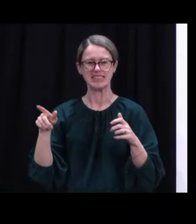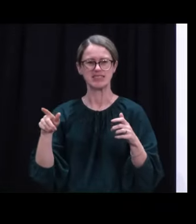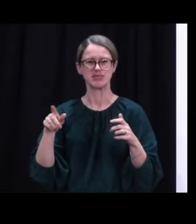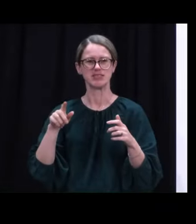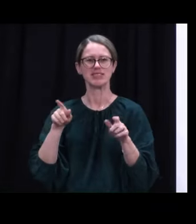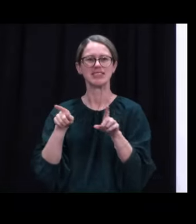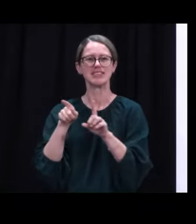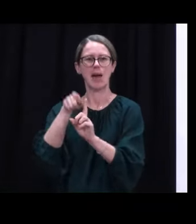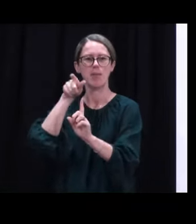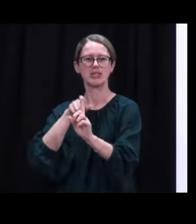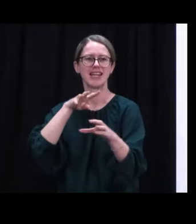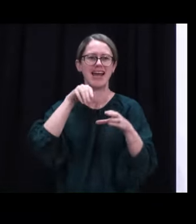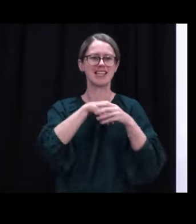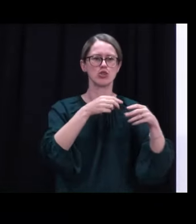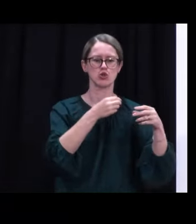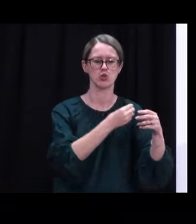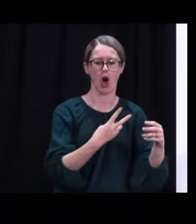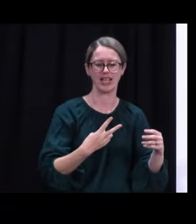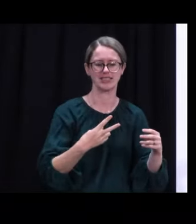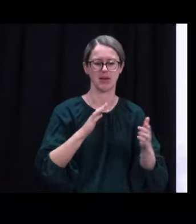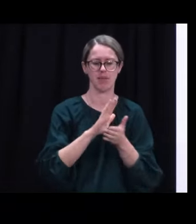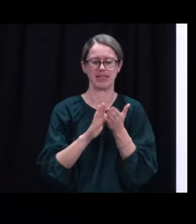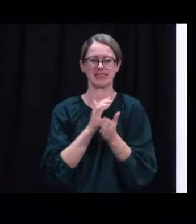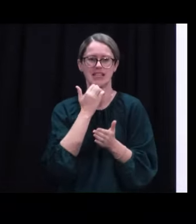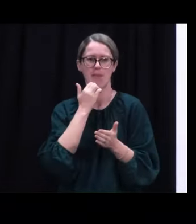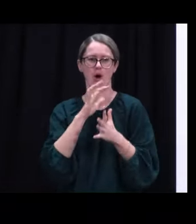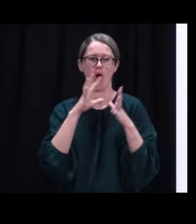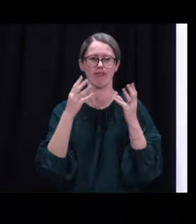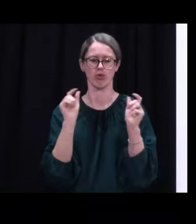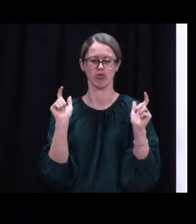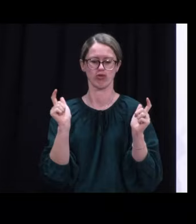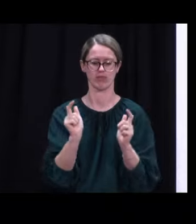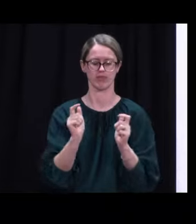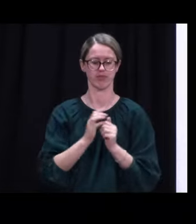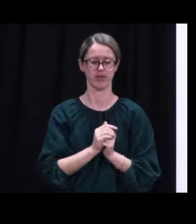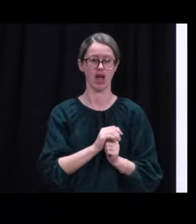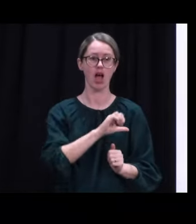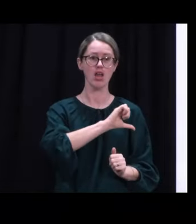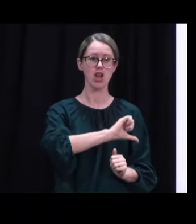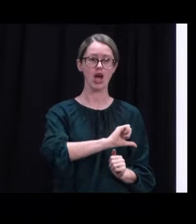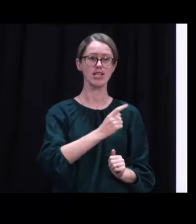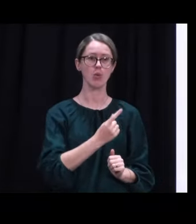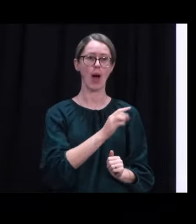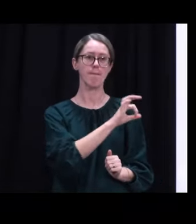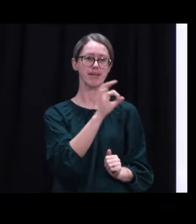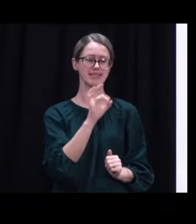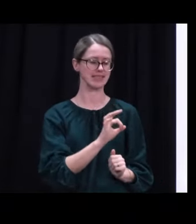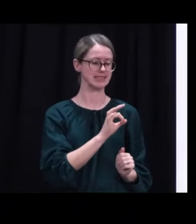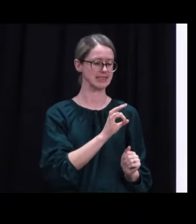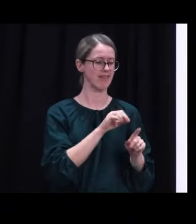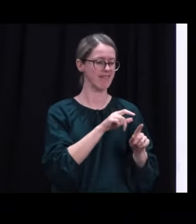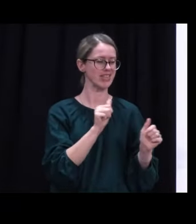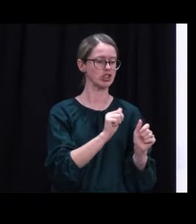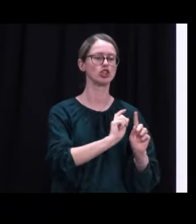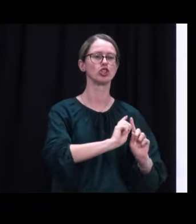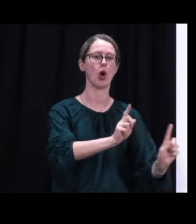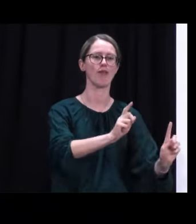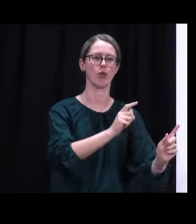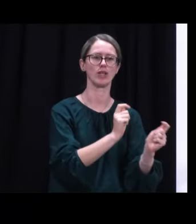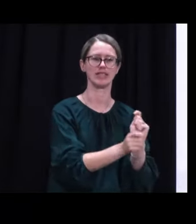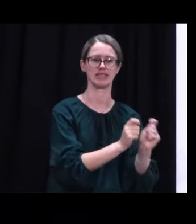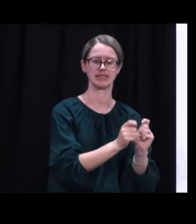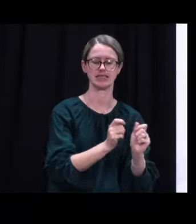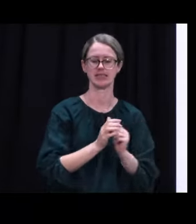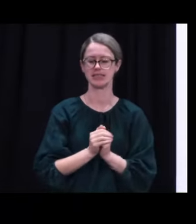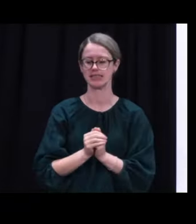and so the total number, net number, has reduced. Around 91 per cent of all contacts identified have had a test. And